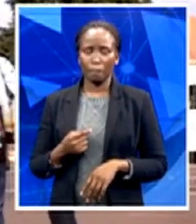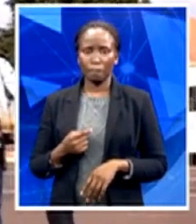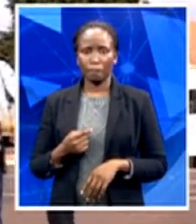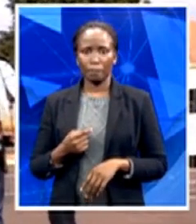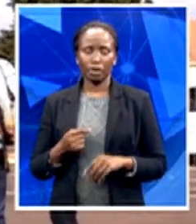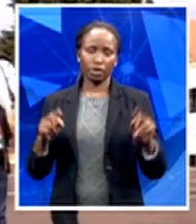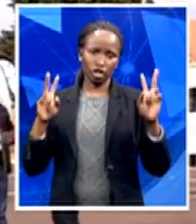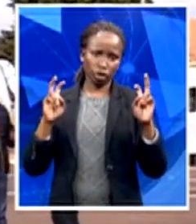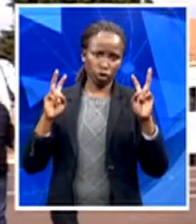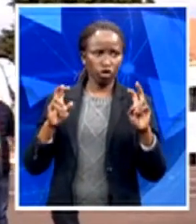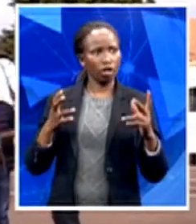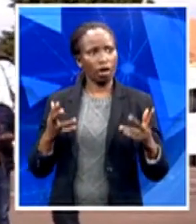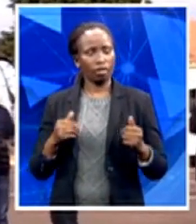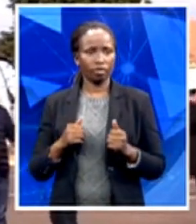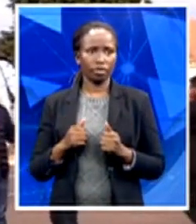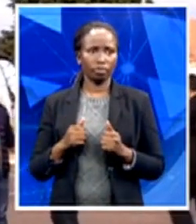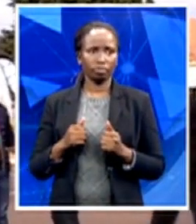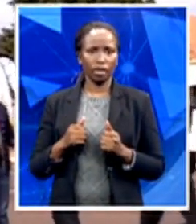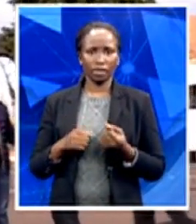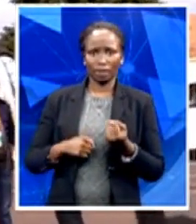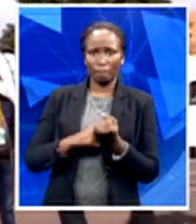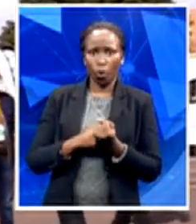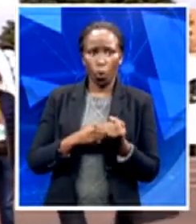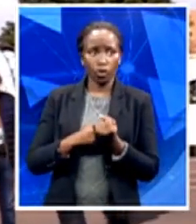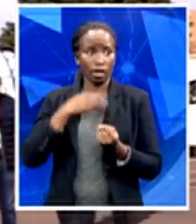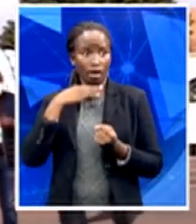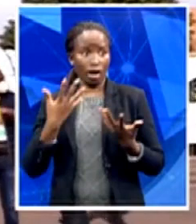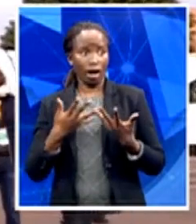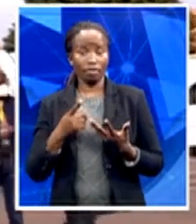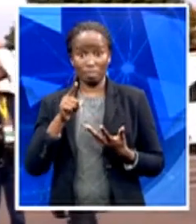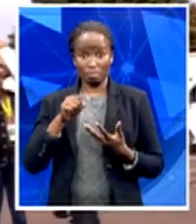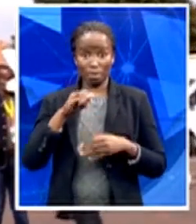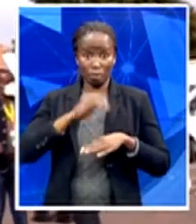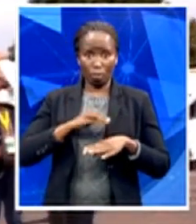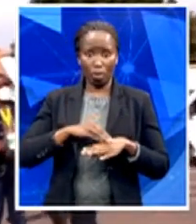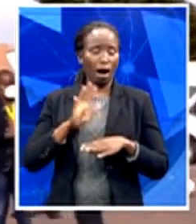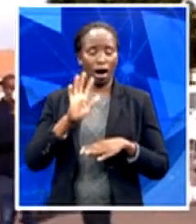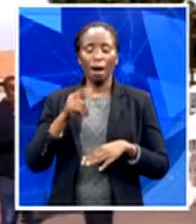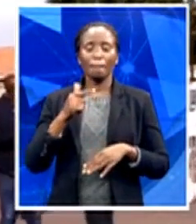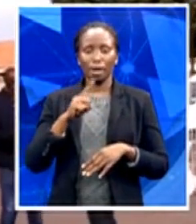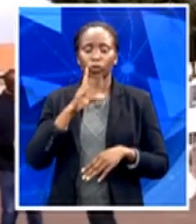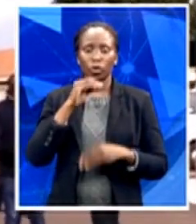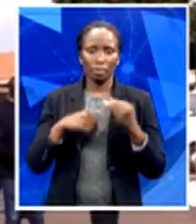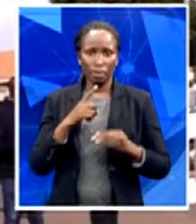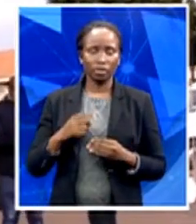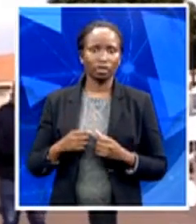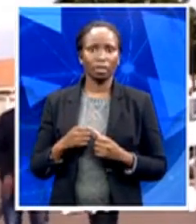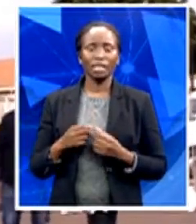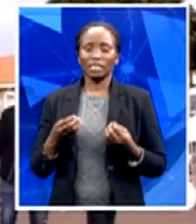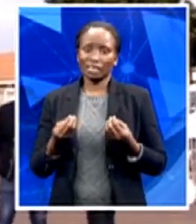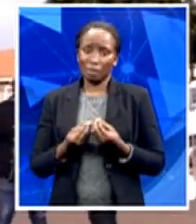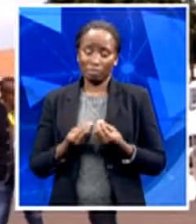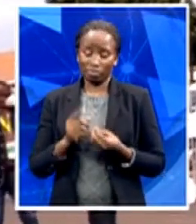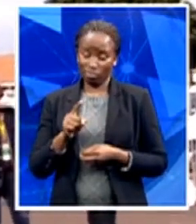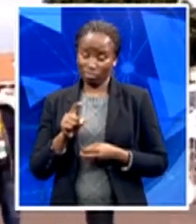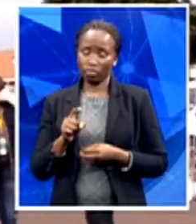this support becomes an issue. But we are talking about something which is there, which is happening. And from the